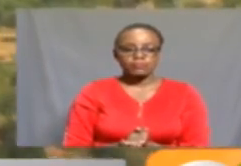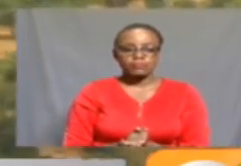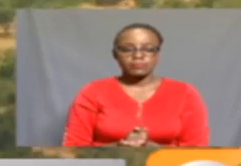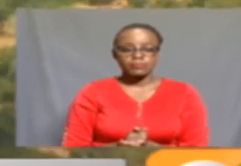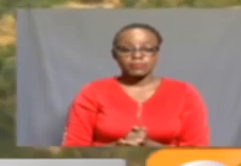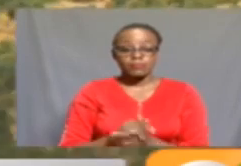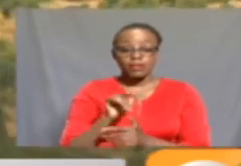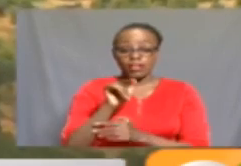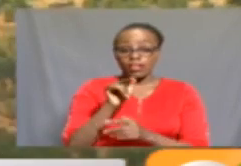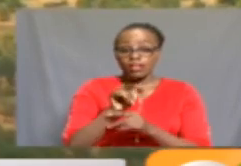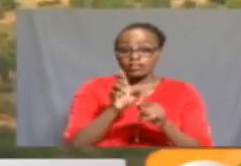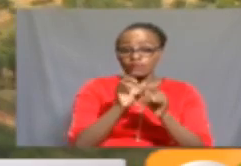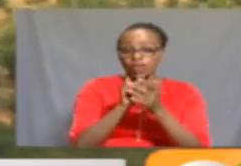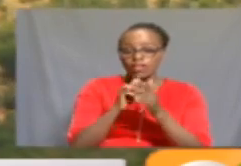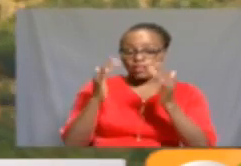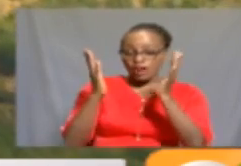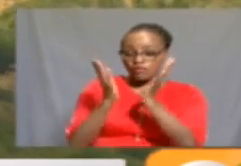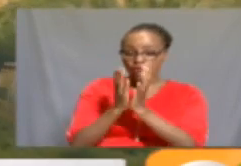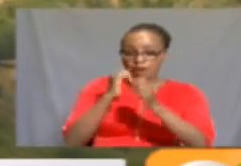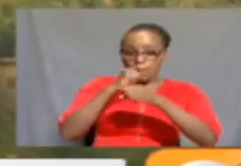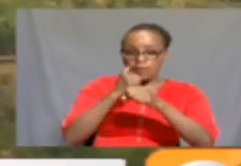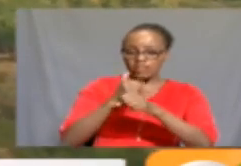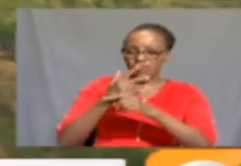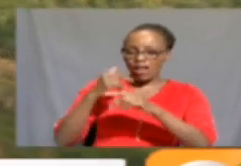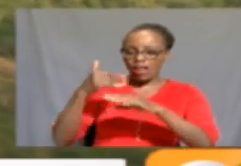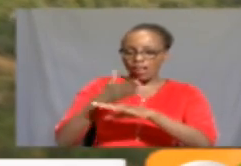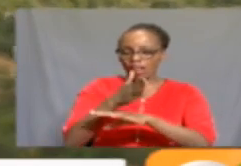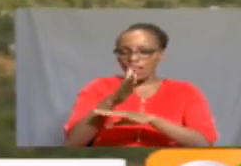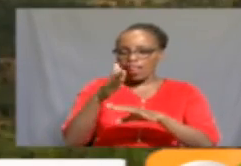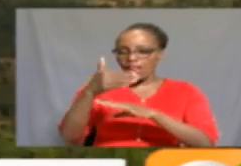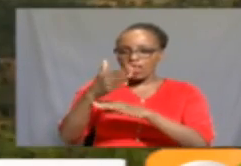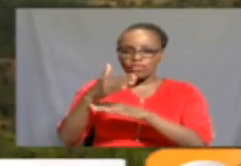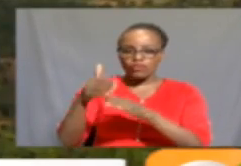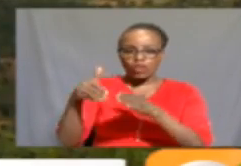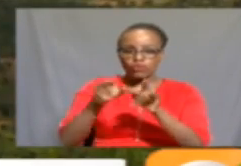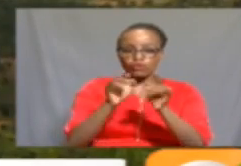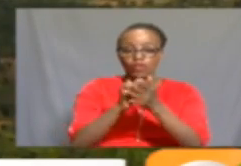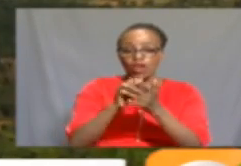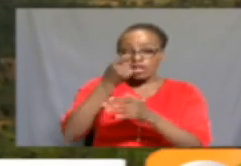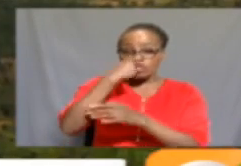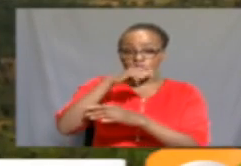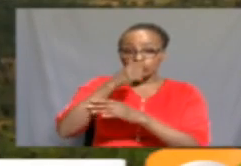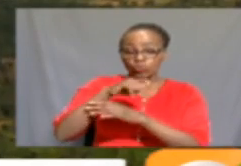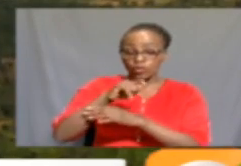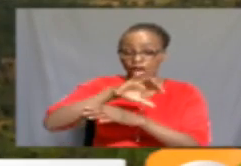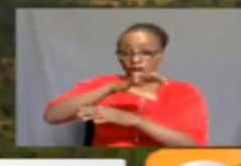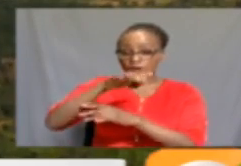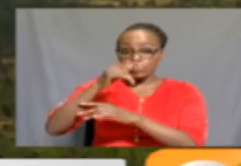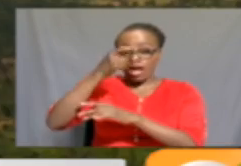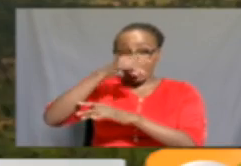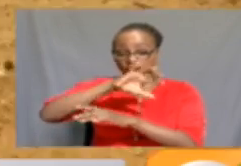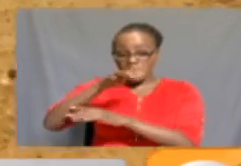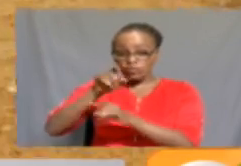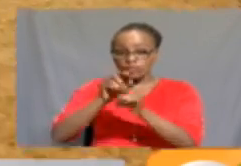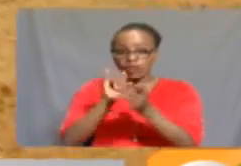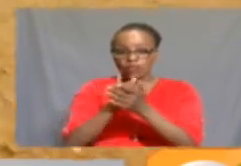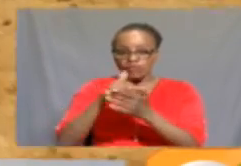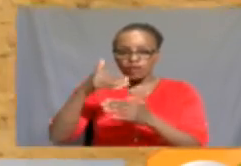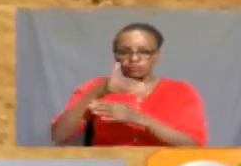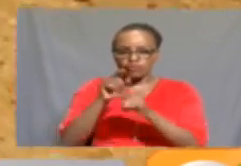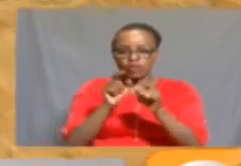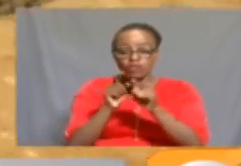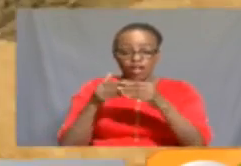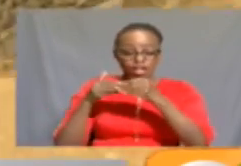It is such valleys marked by meandering roots that largely characterize Ketui County, a county where the term Nova, which